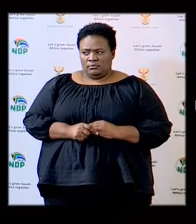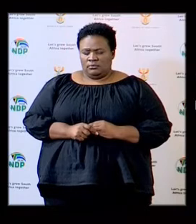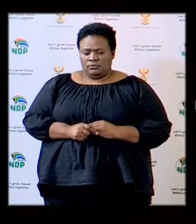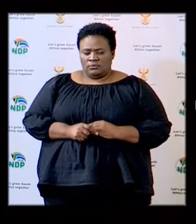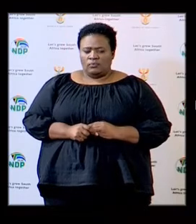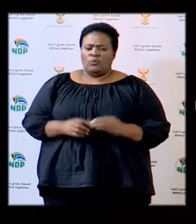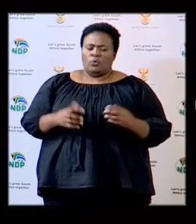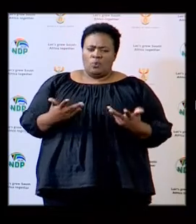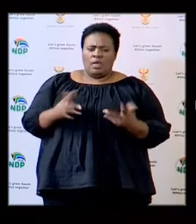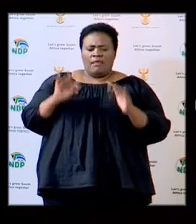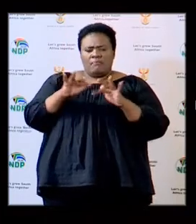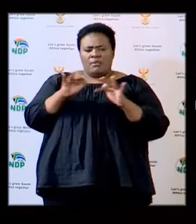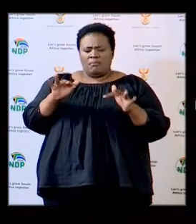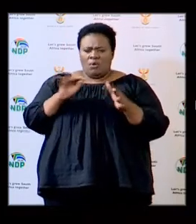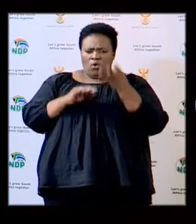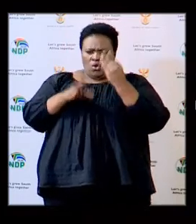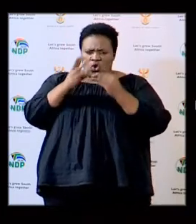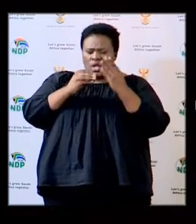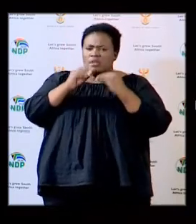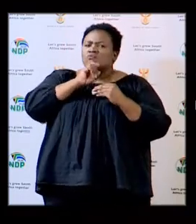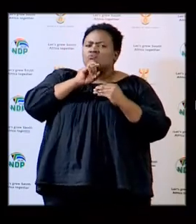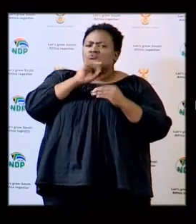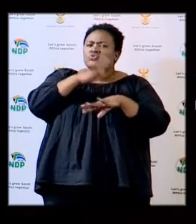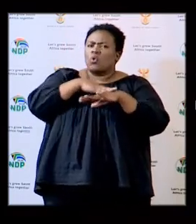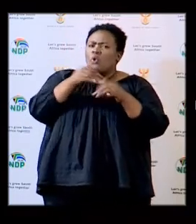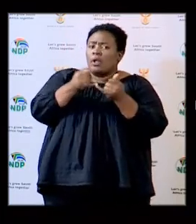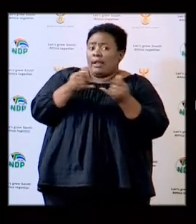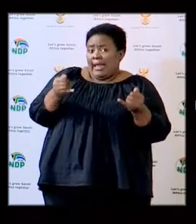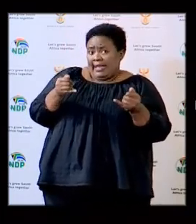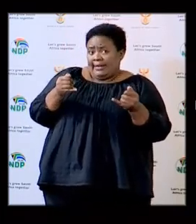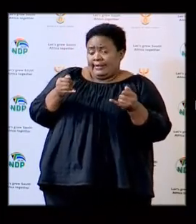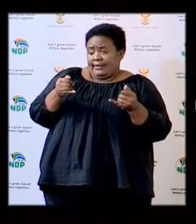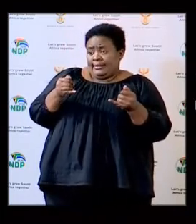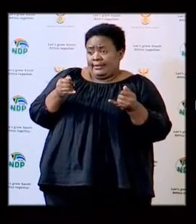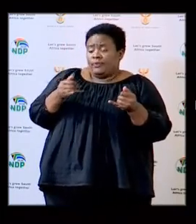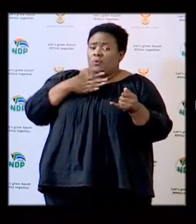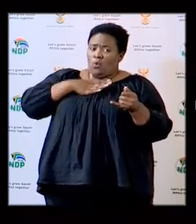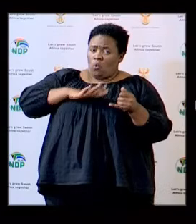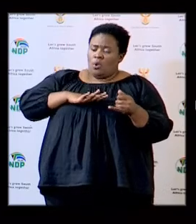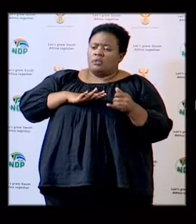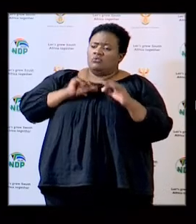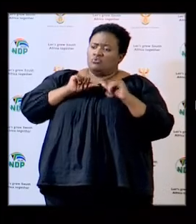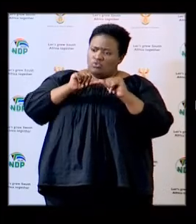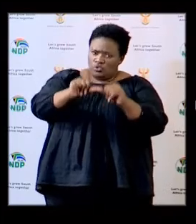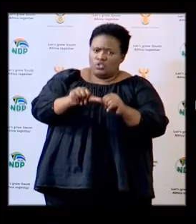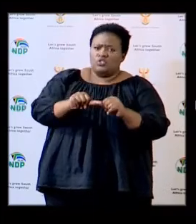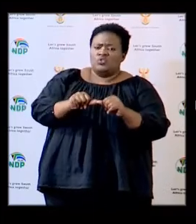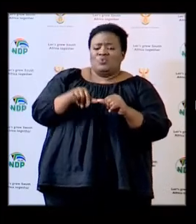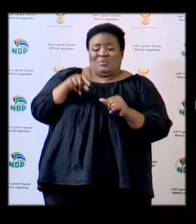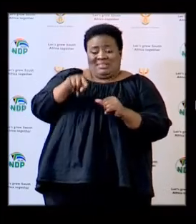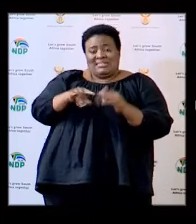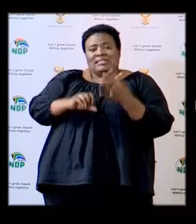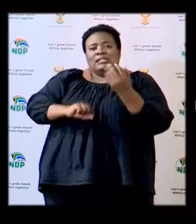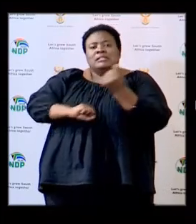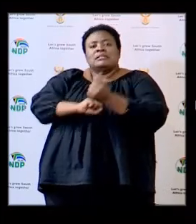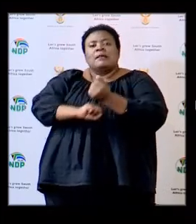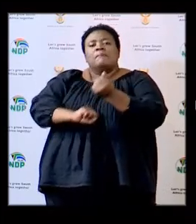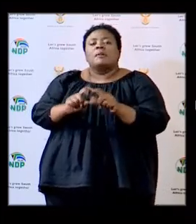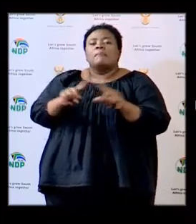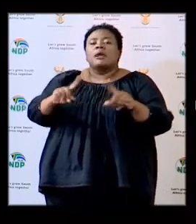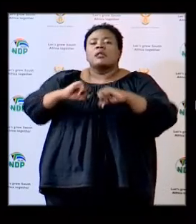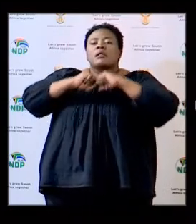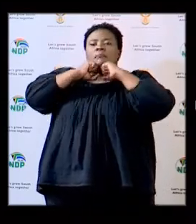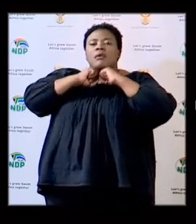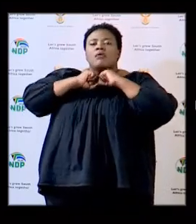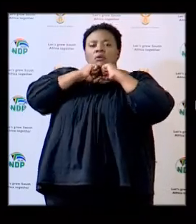where people are already using online systems we want to continue without the supporters but